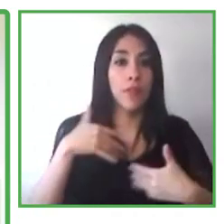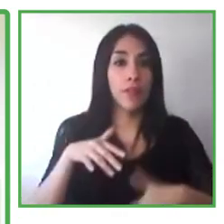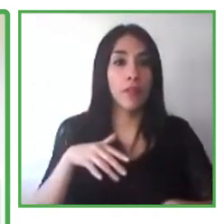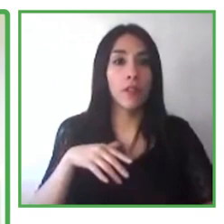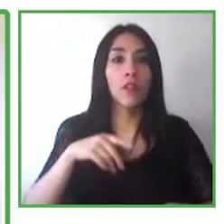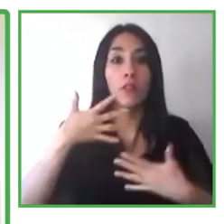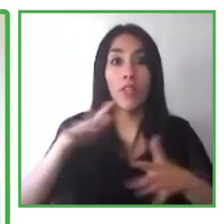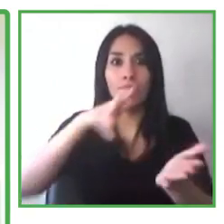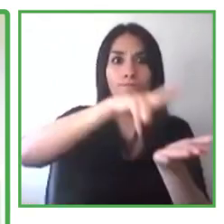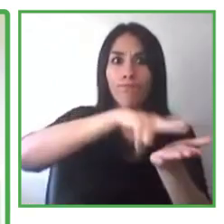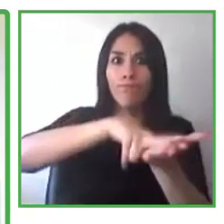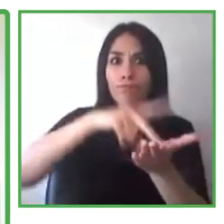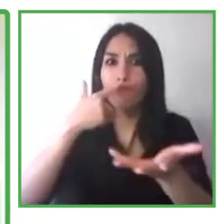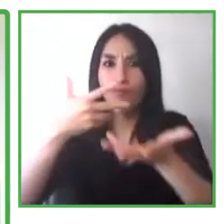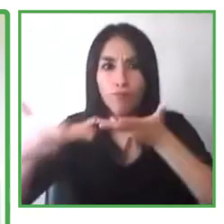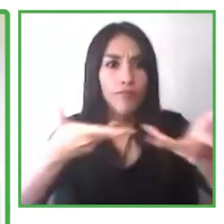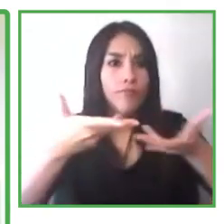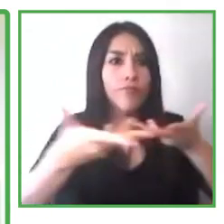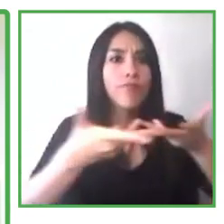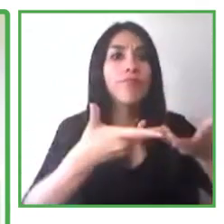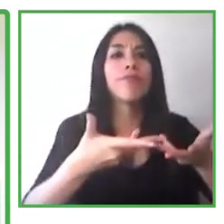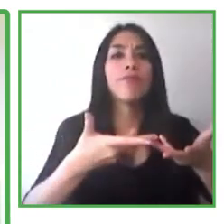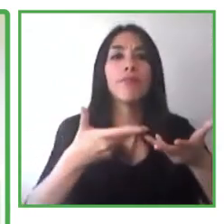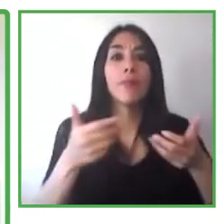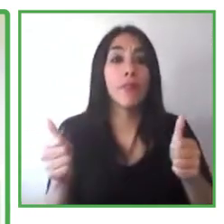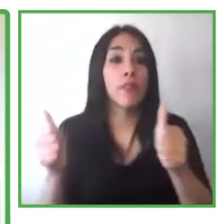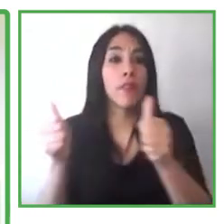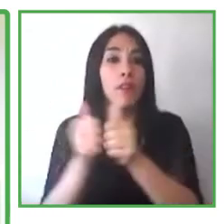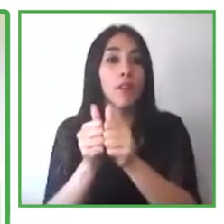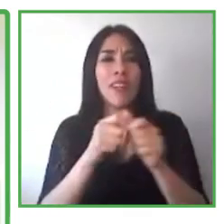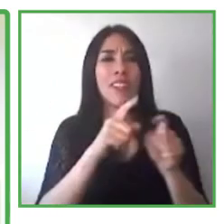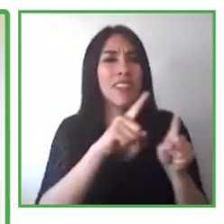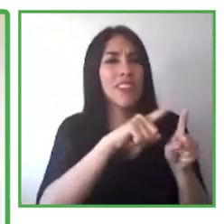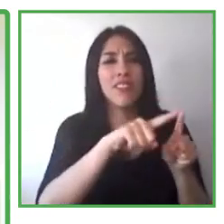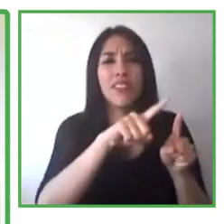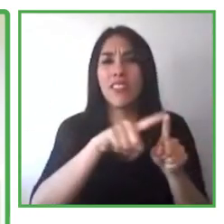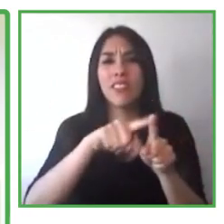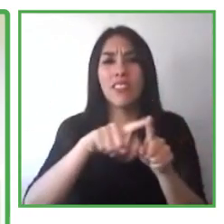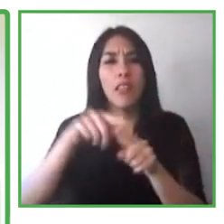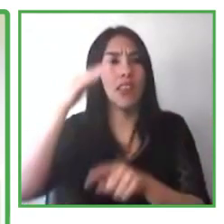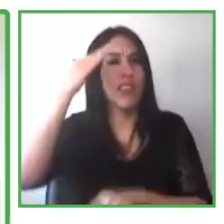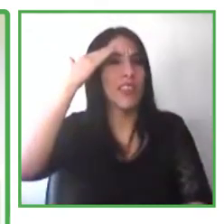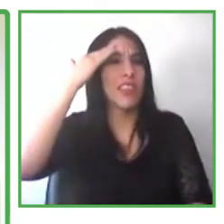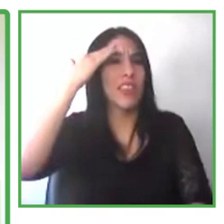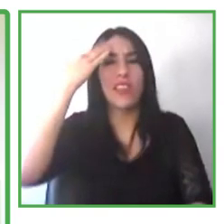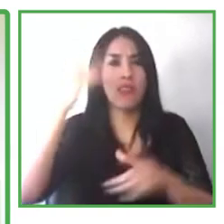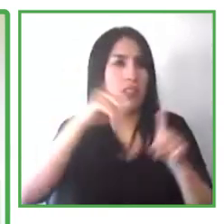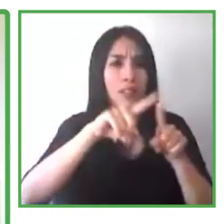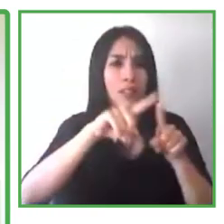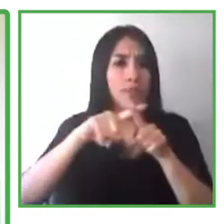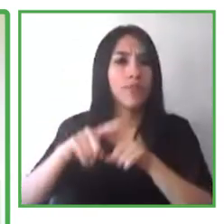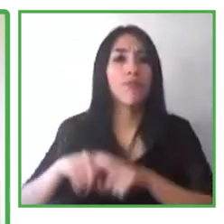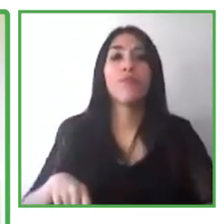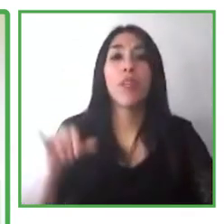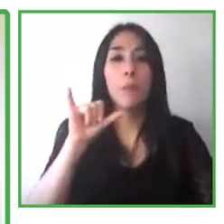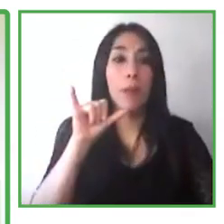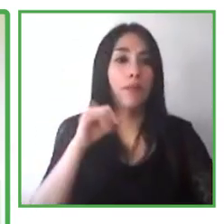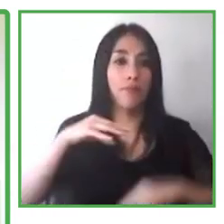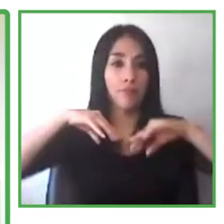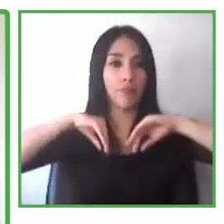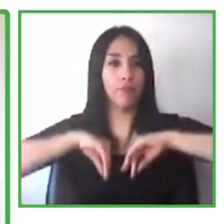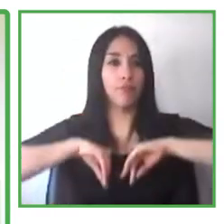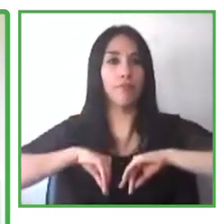teams at Microsoft, but also Minecraft. So it's fun. We learn a lot about the candidates and it